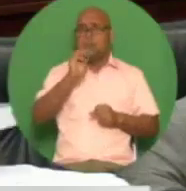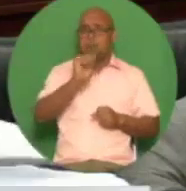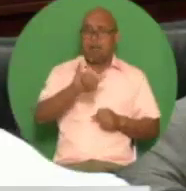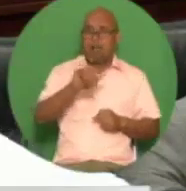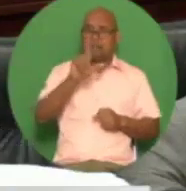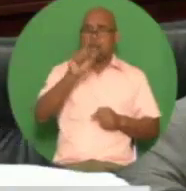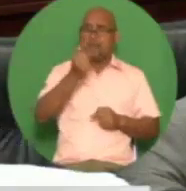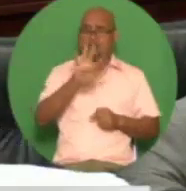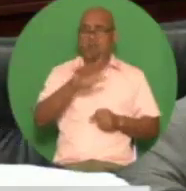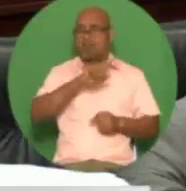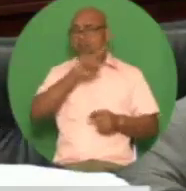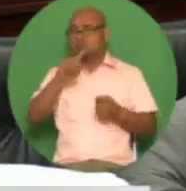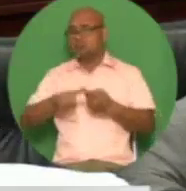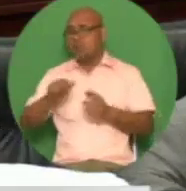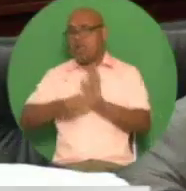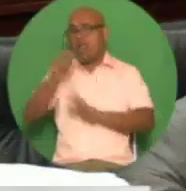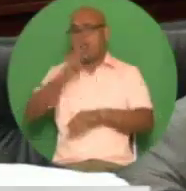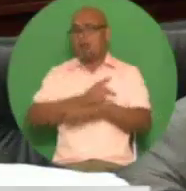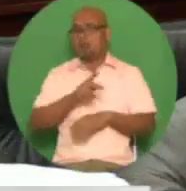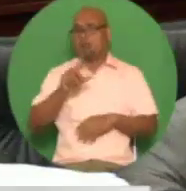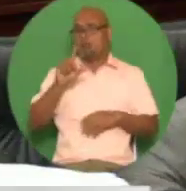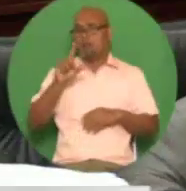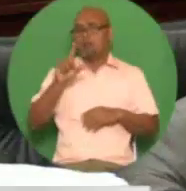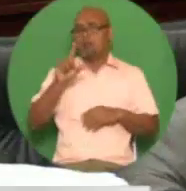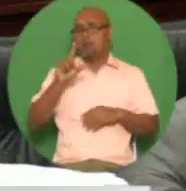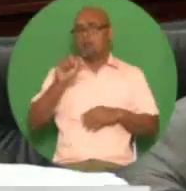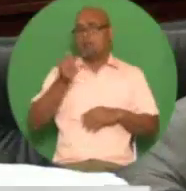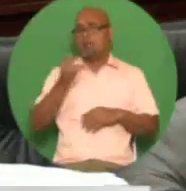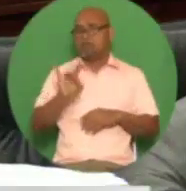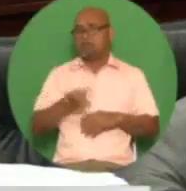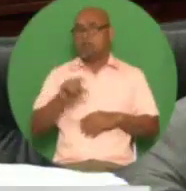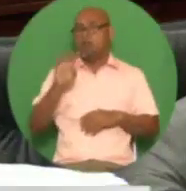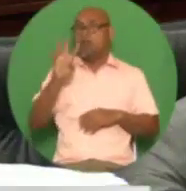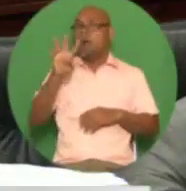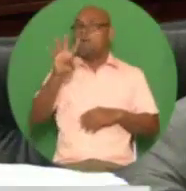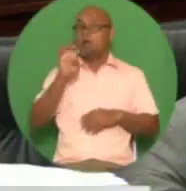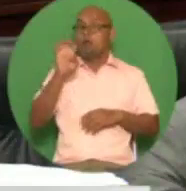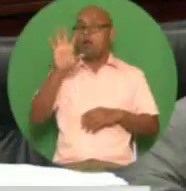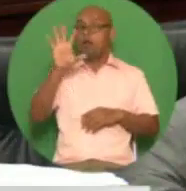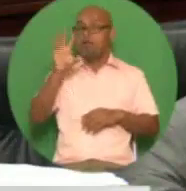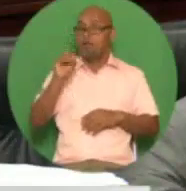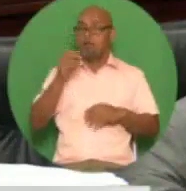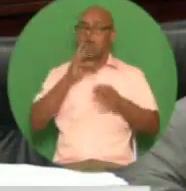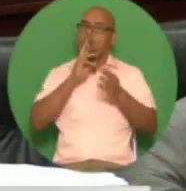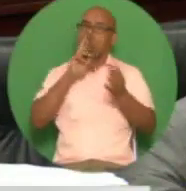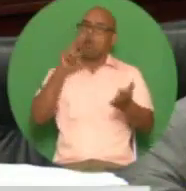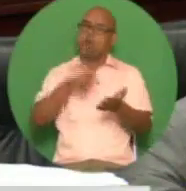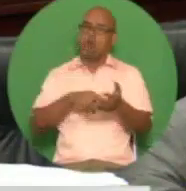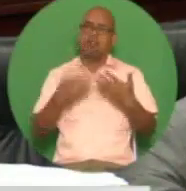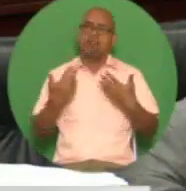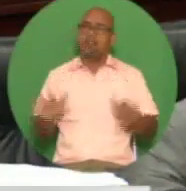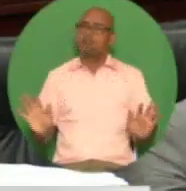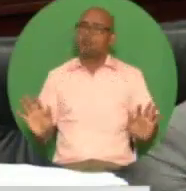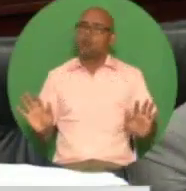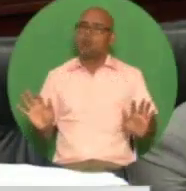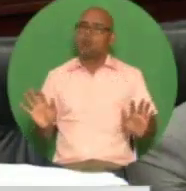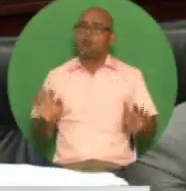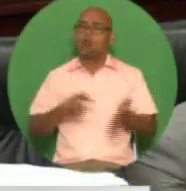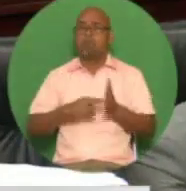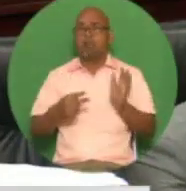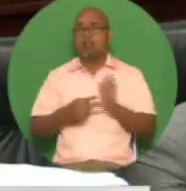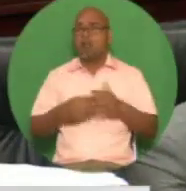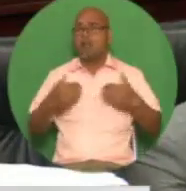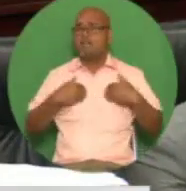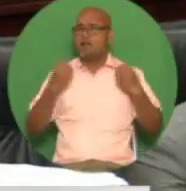of that amount 415 reports were made in tobago this significant number highlights the plight which is